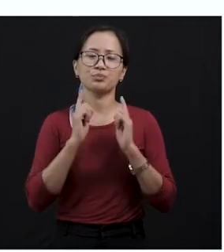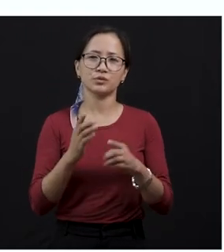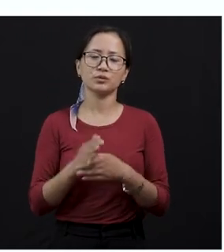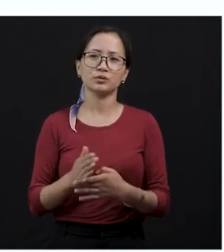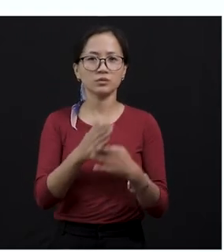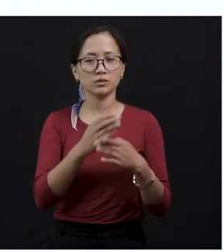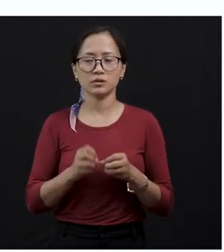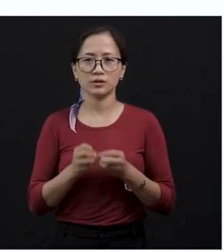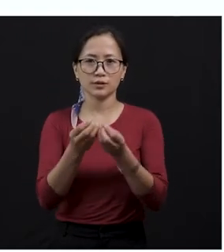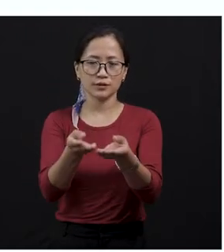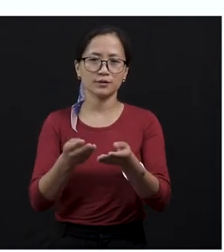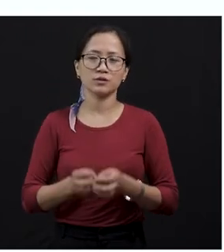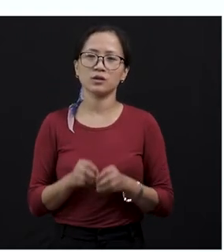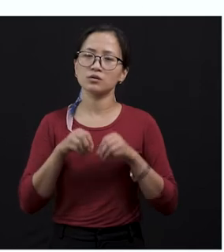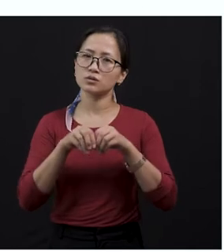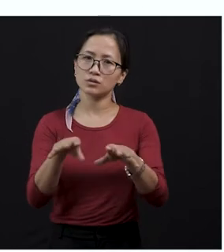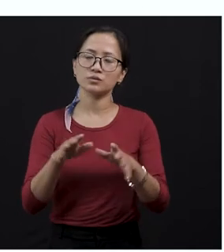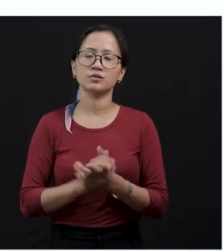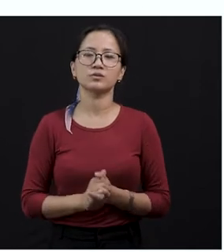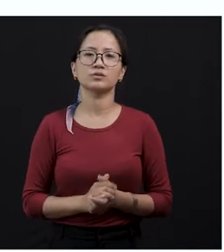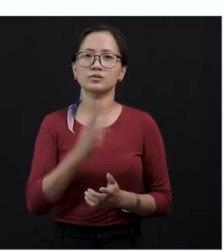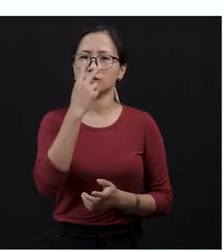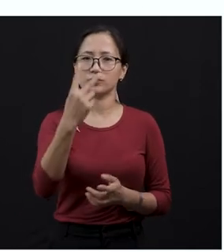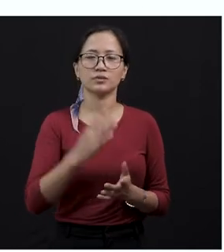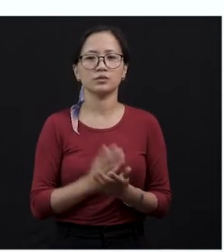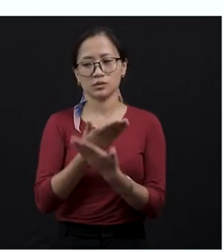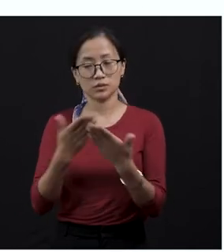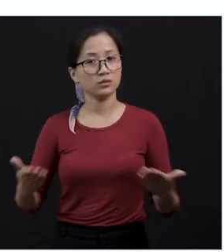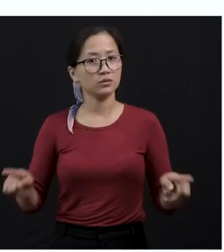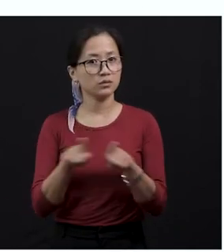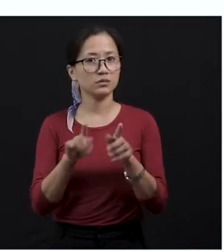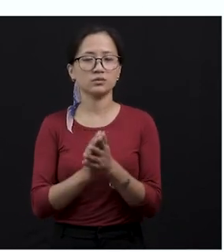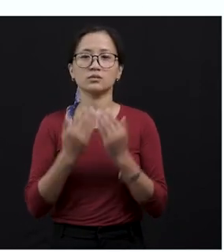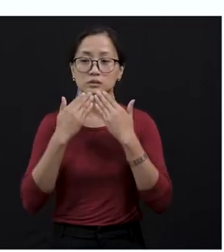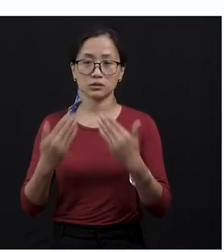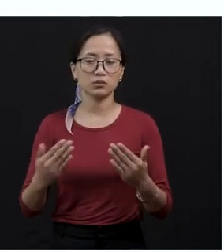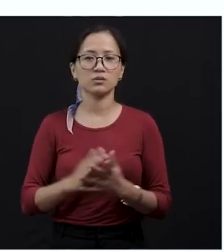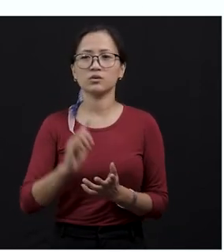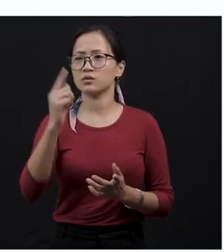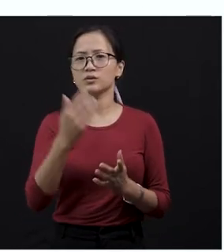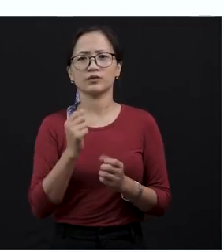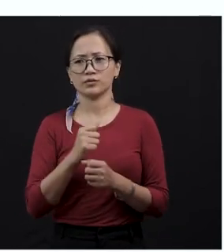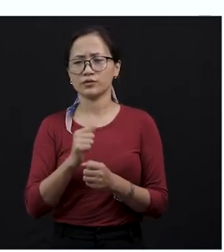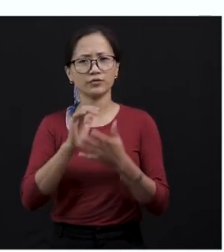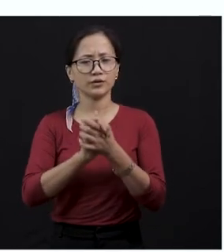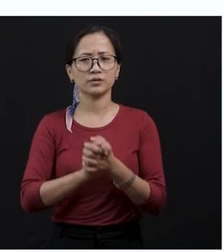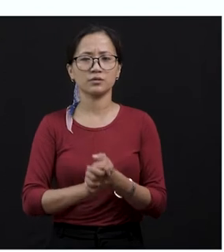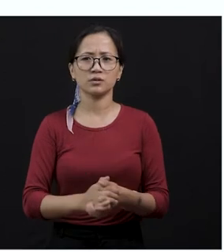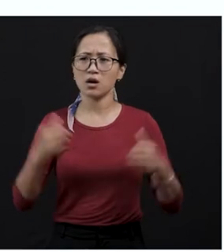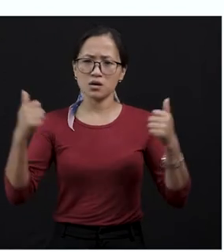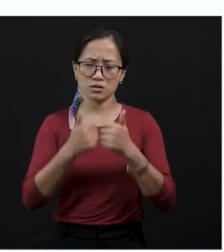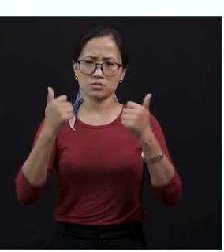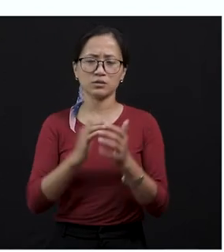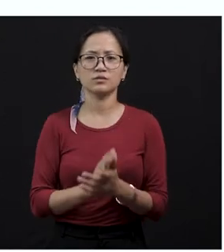in order to help somebody, isn't it? I'm sure you have seen things like that at school also. When one of your friends is having an argument